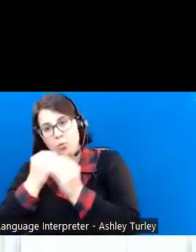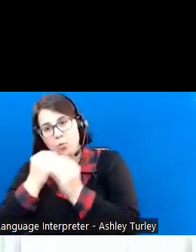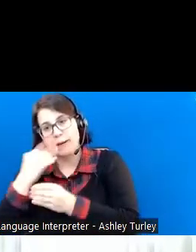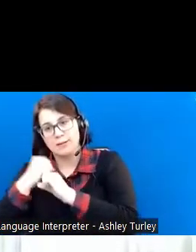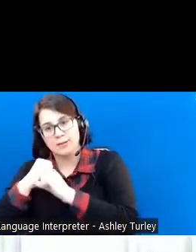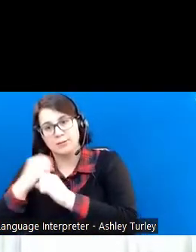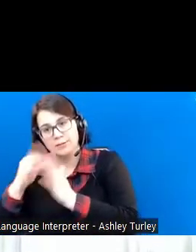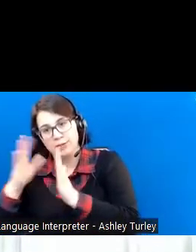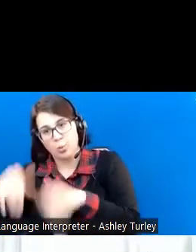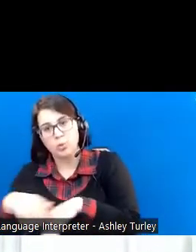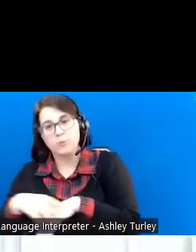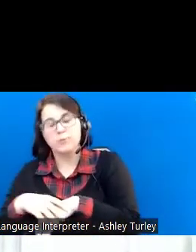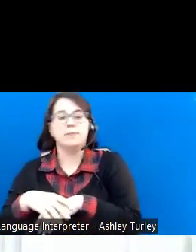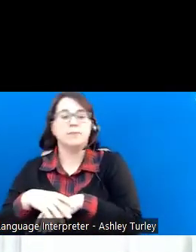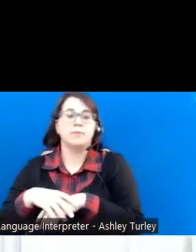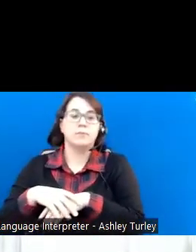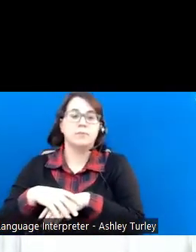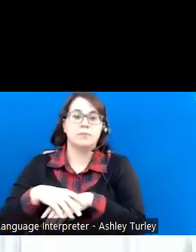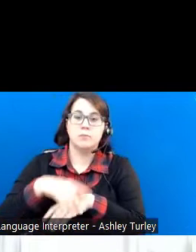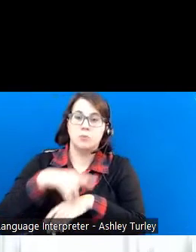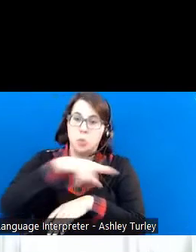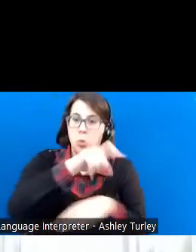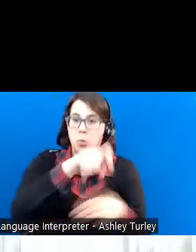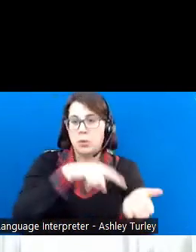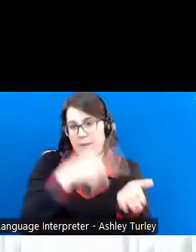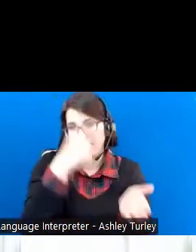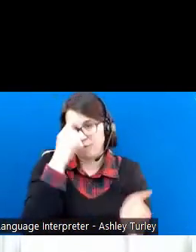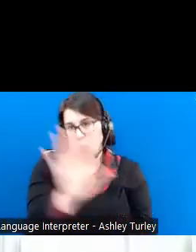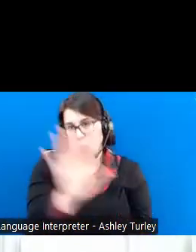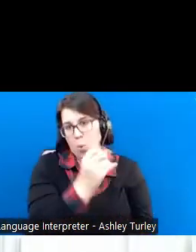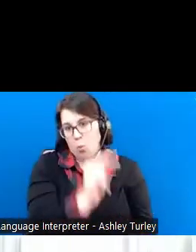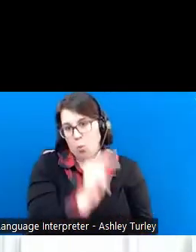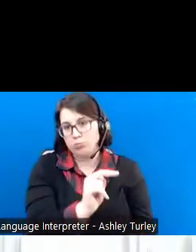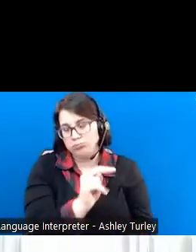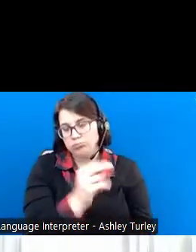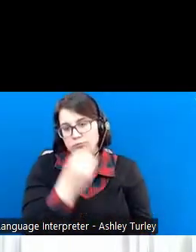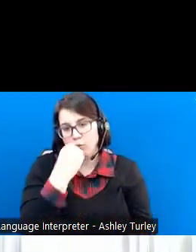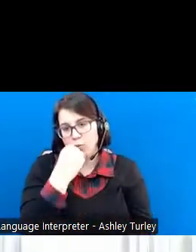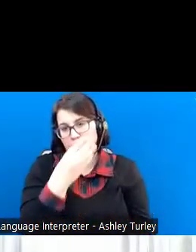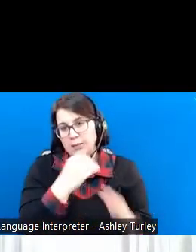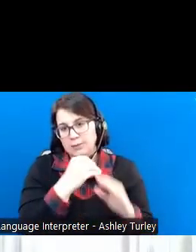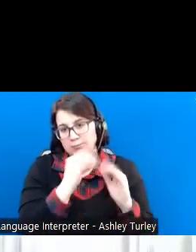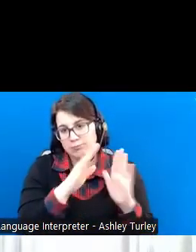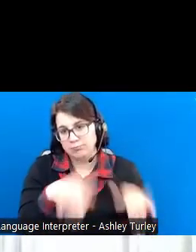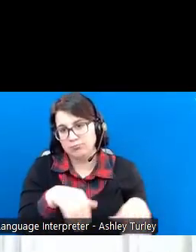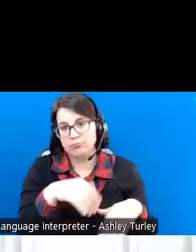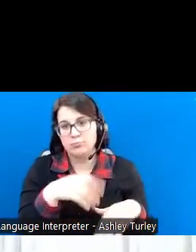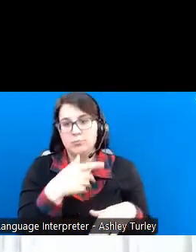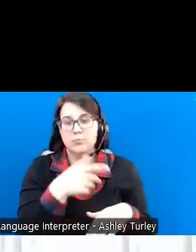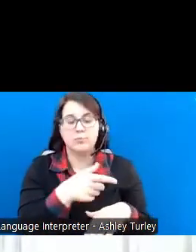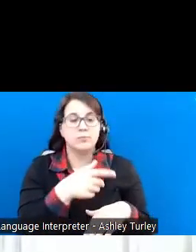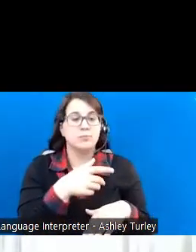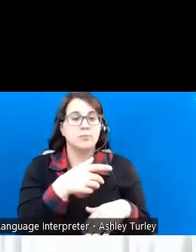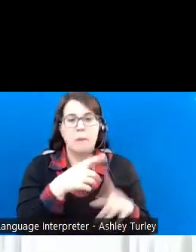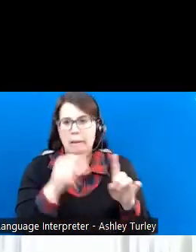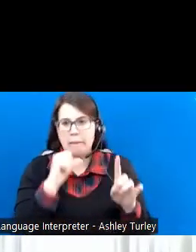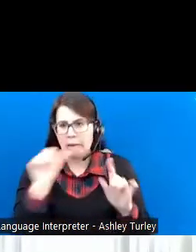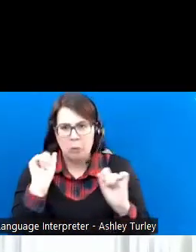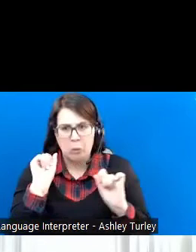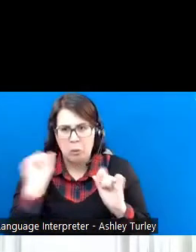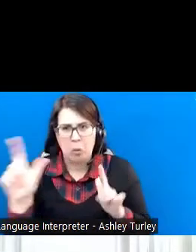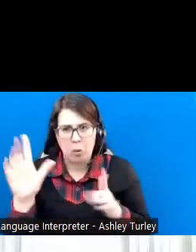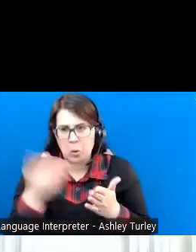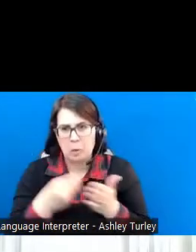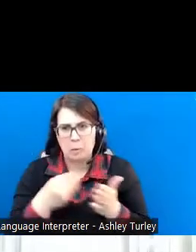And make you pay for some of your own food and shelter. But they're not going to take away all of your